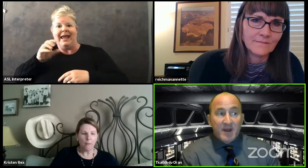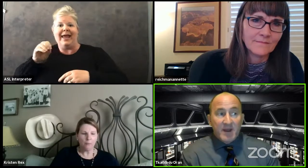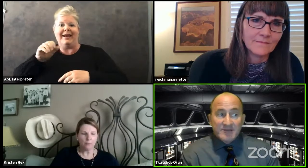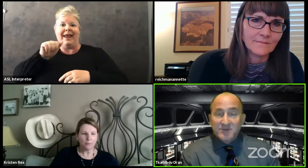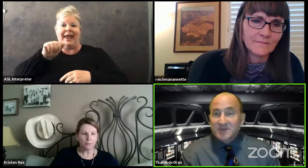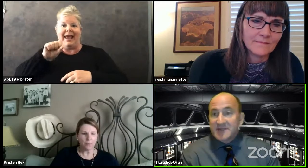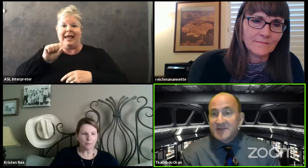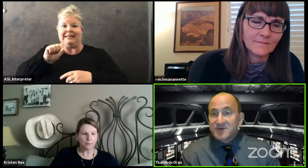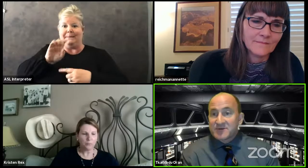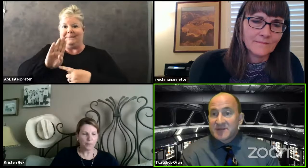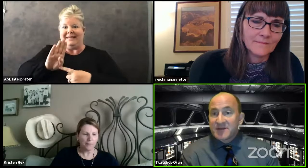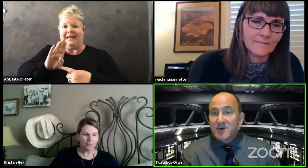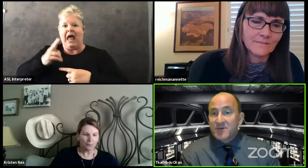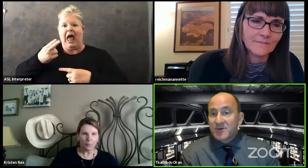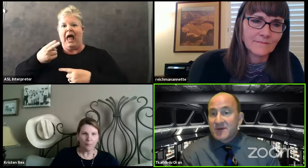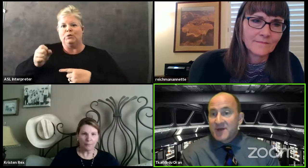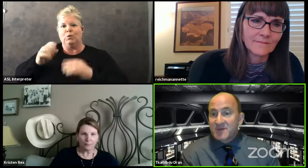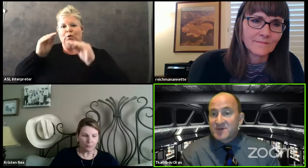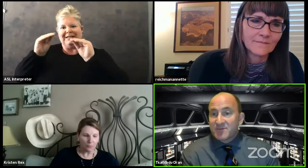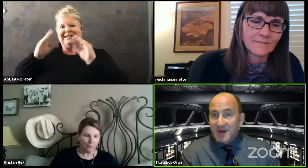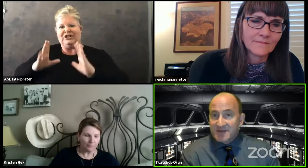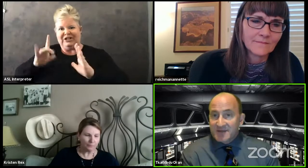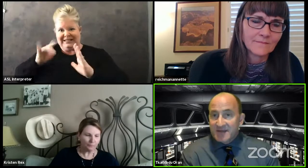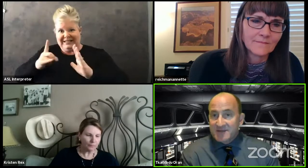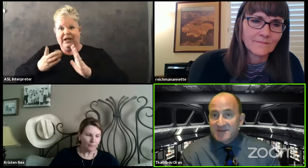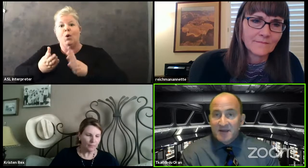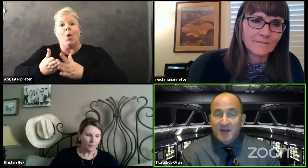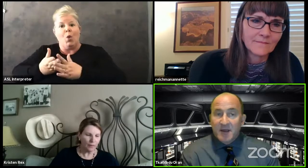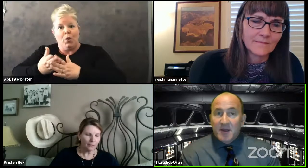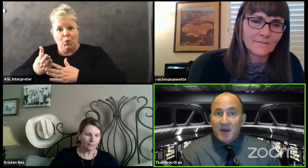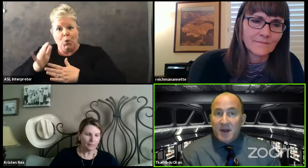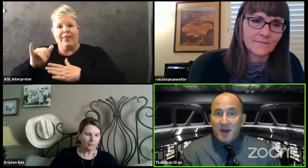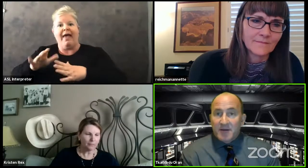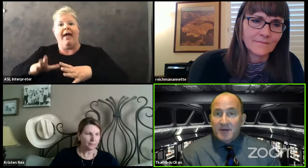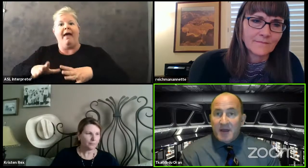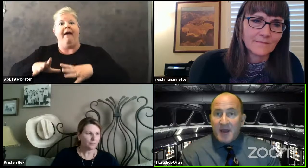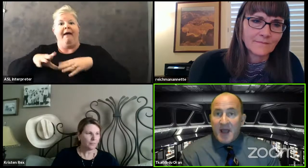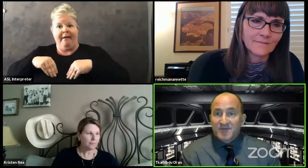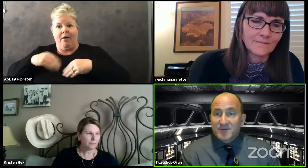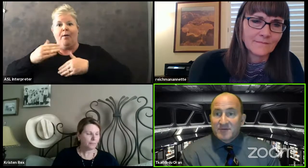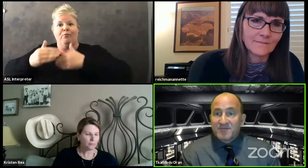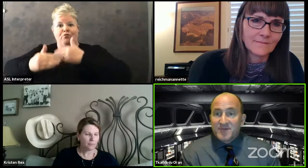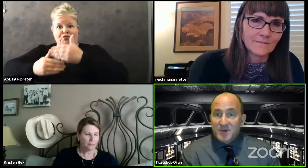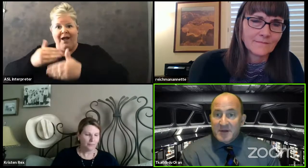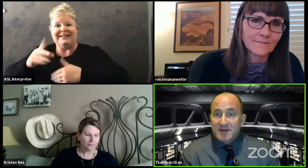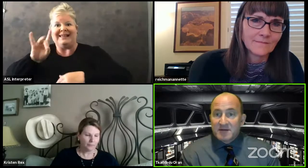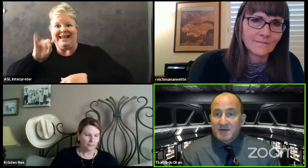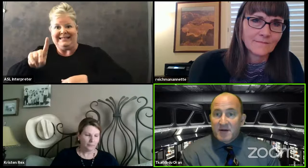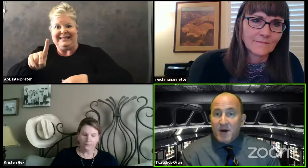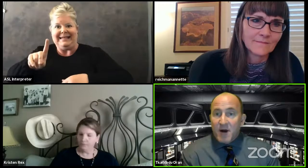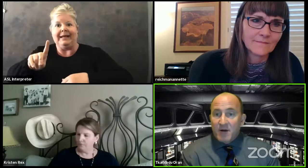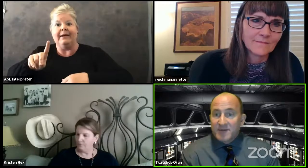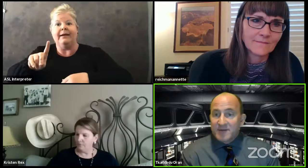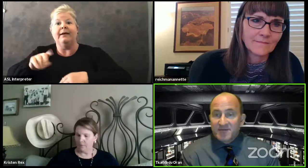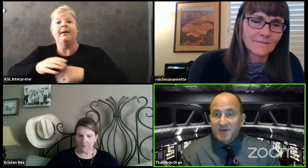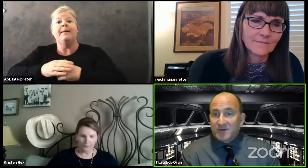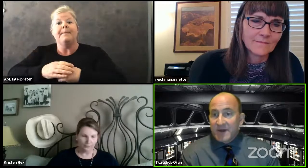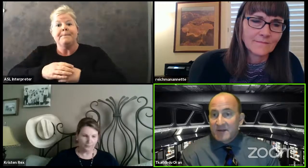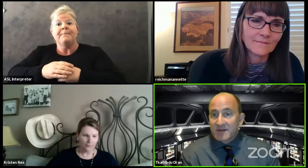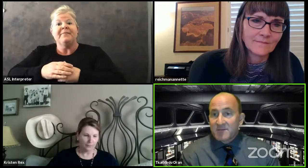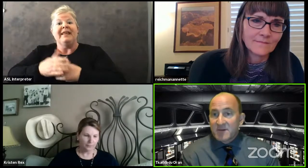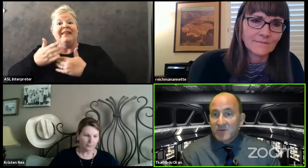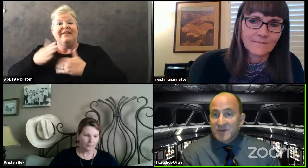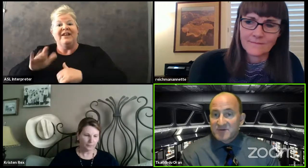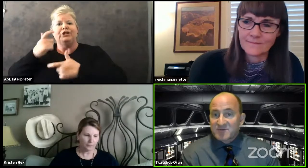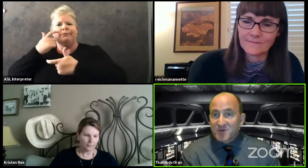high school teachers did go through the adoption process uh after viewing all the different